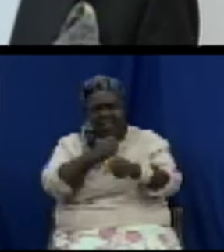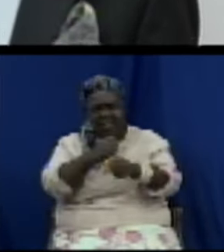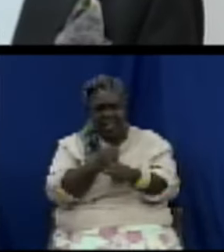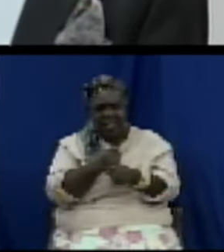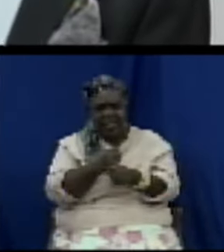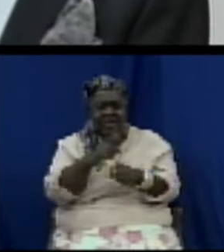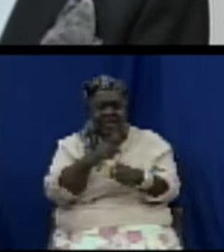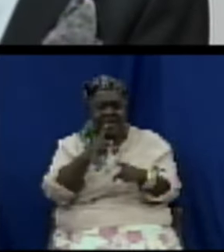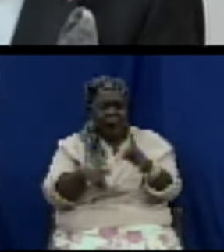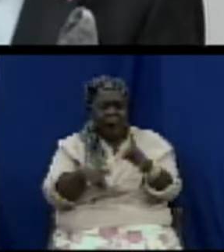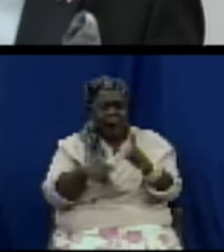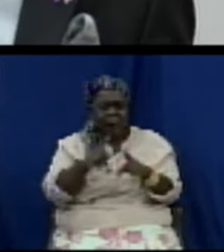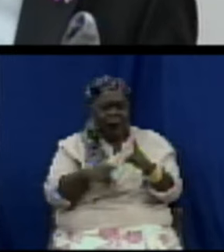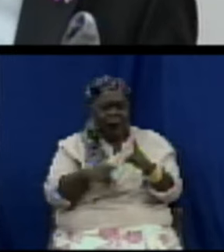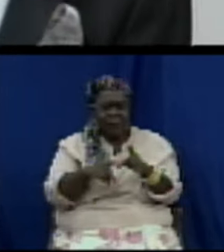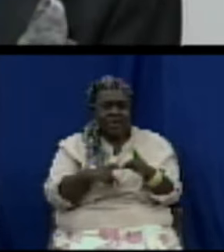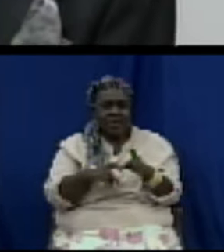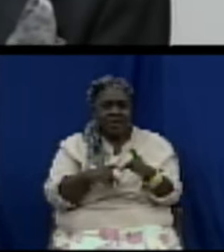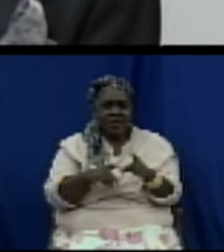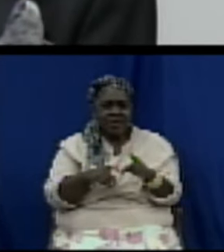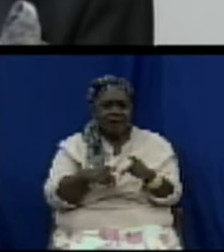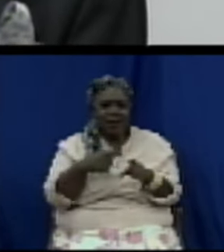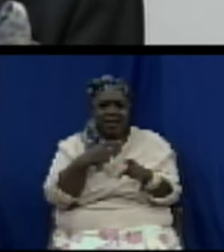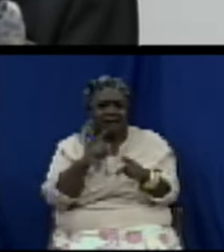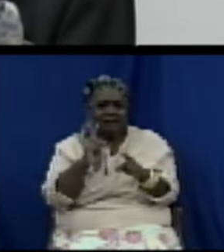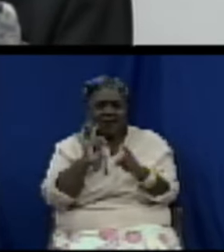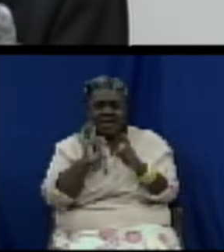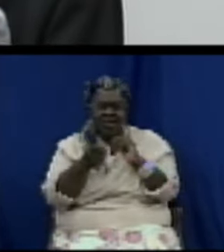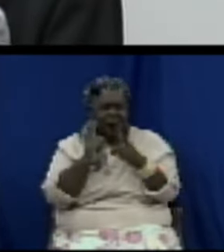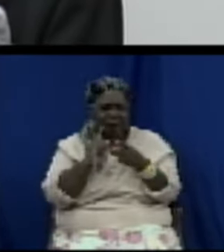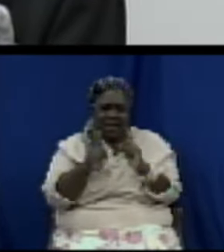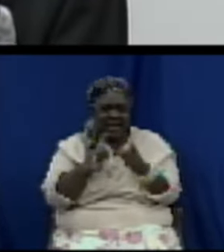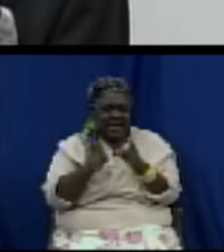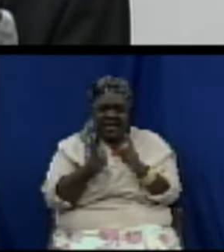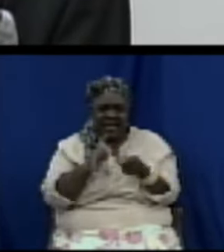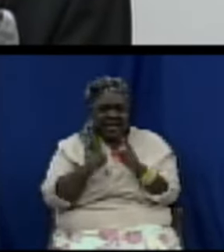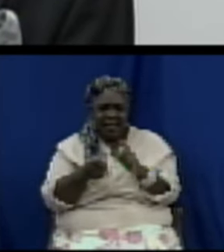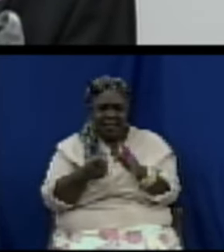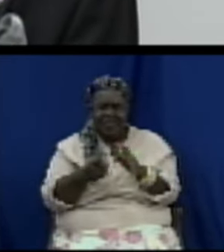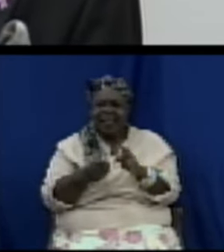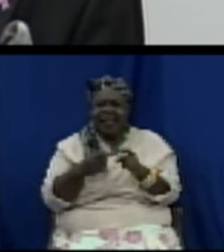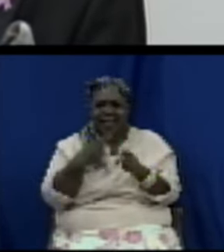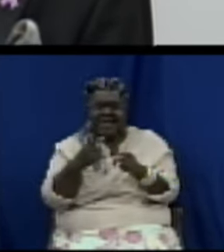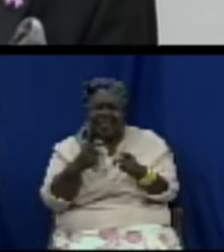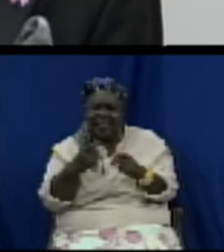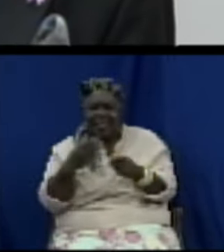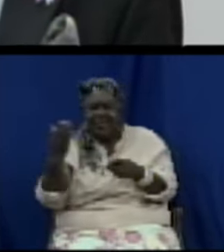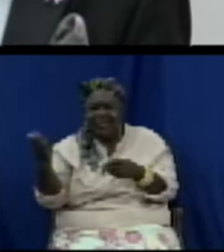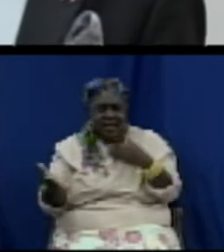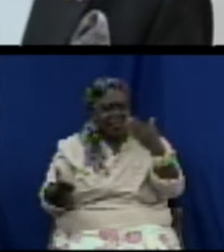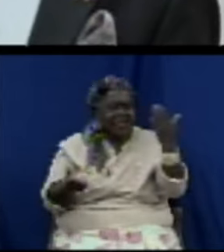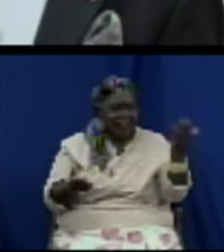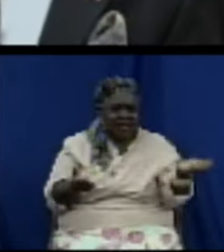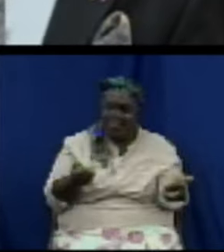about price gouging and so forth and so forth